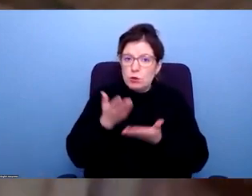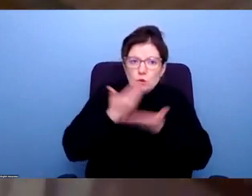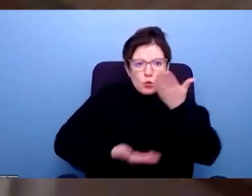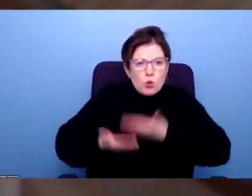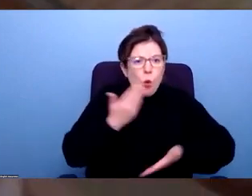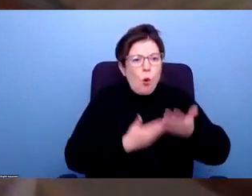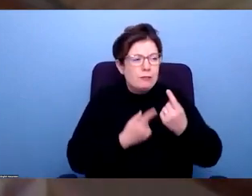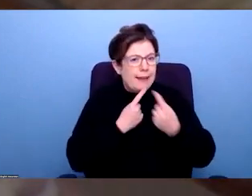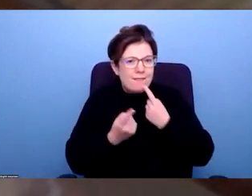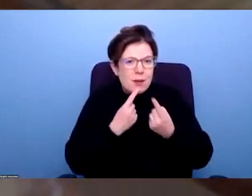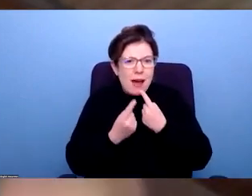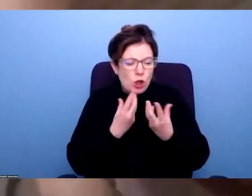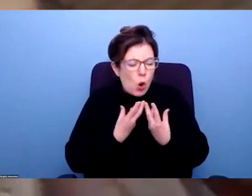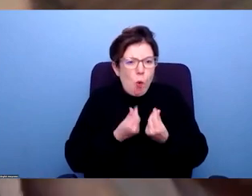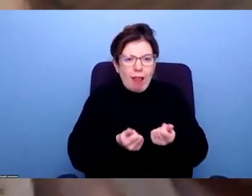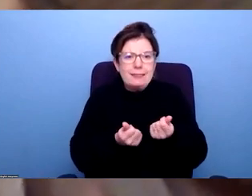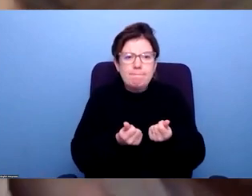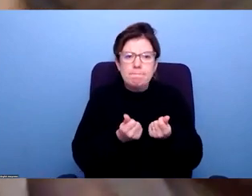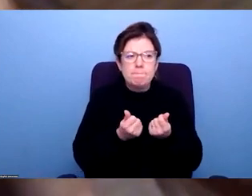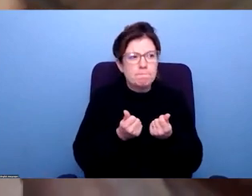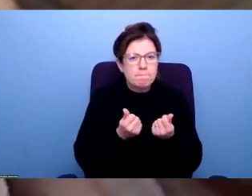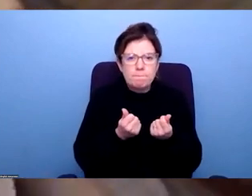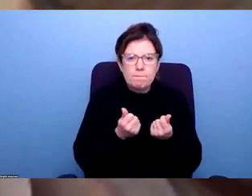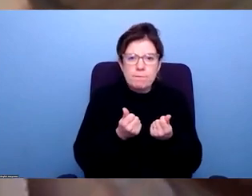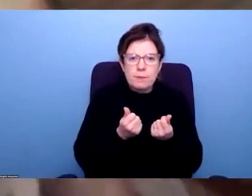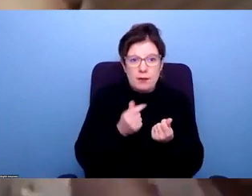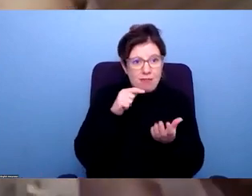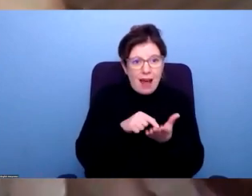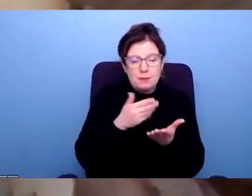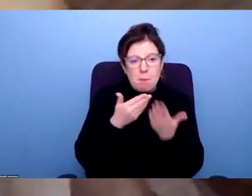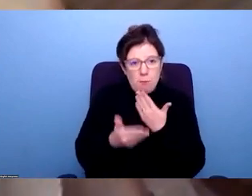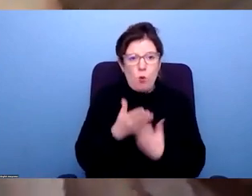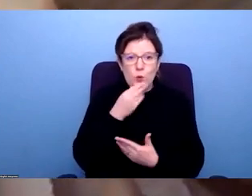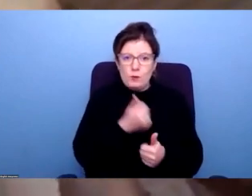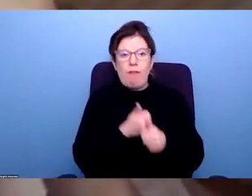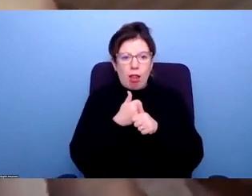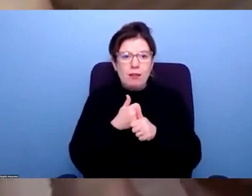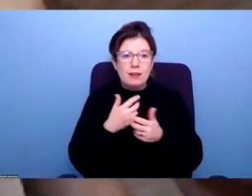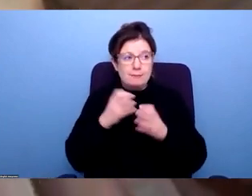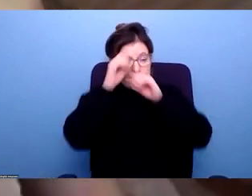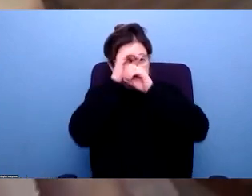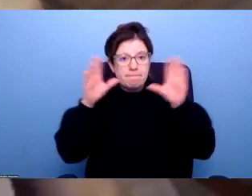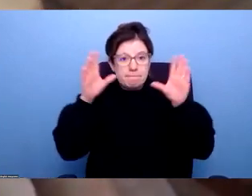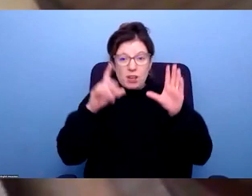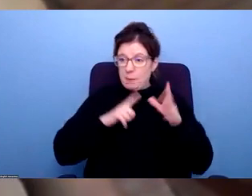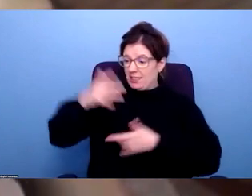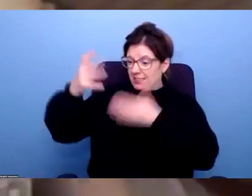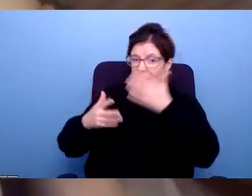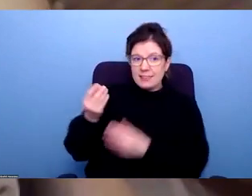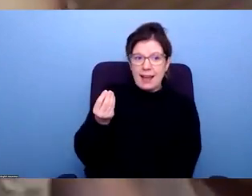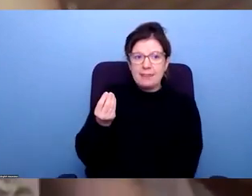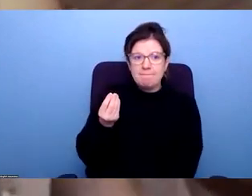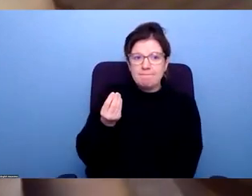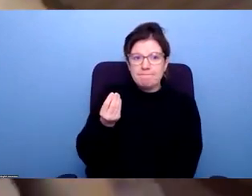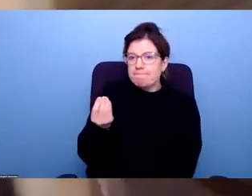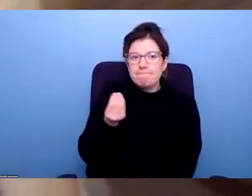you know, like the research that you're doing, I think can be much more, much more instructive and help us sort of try to fit in and understand some of those some of those gaps